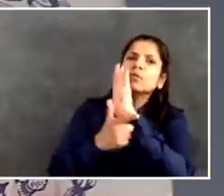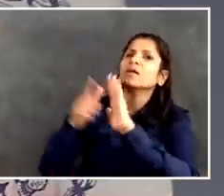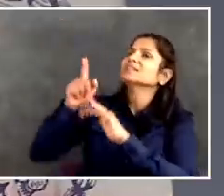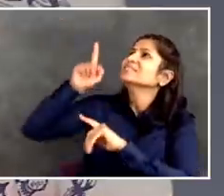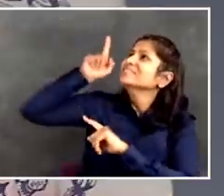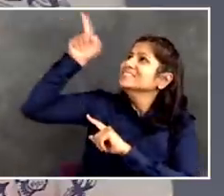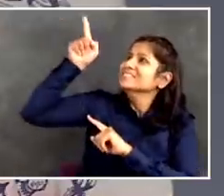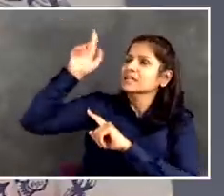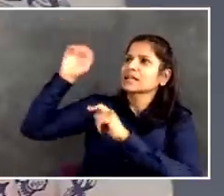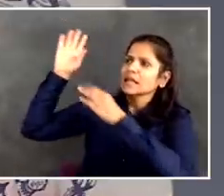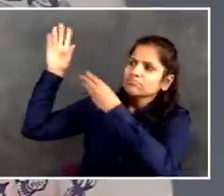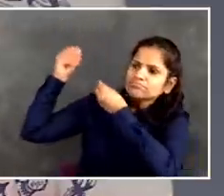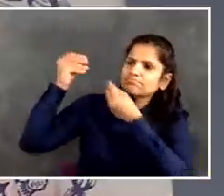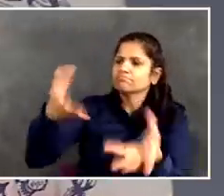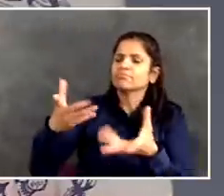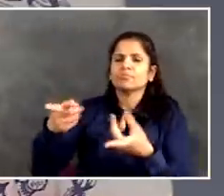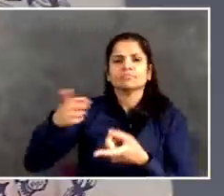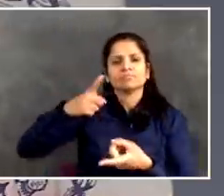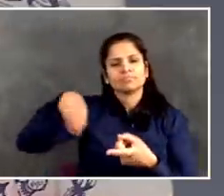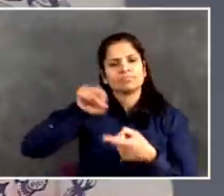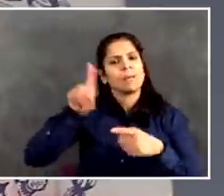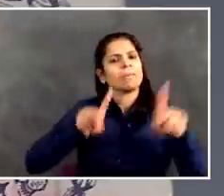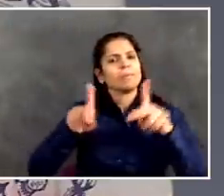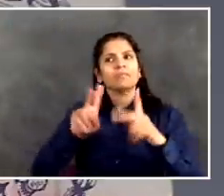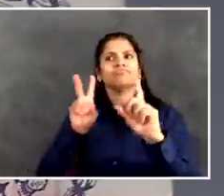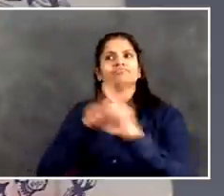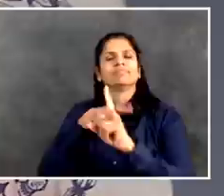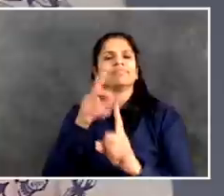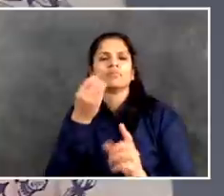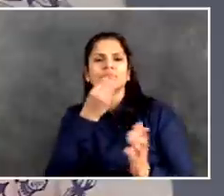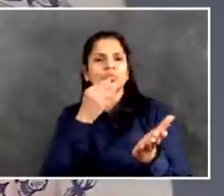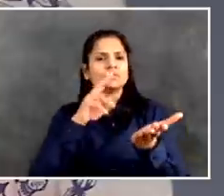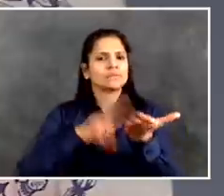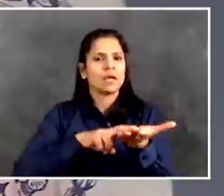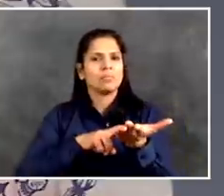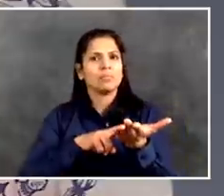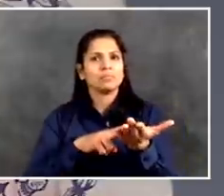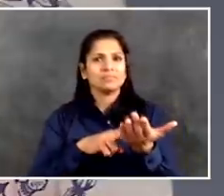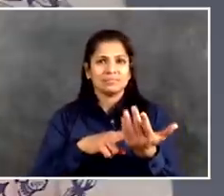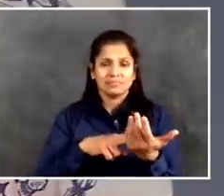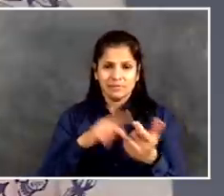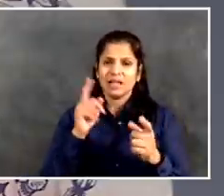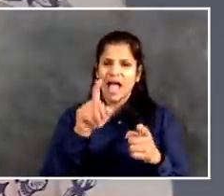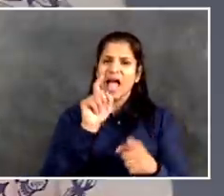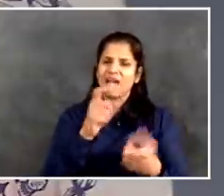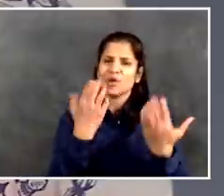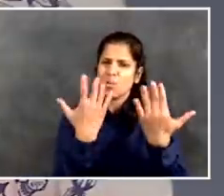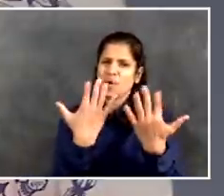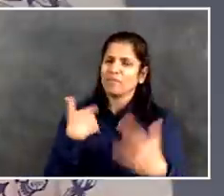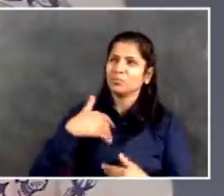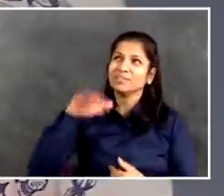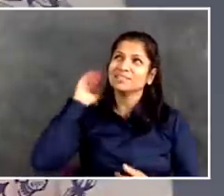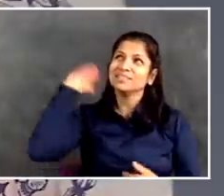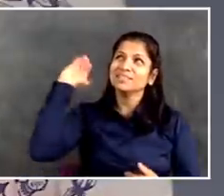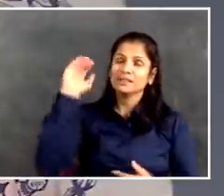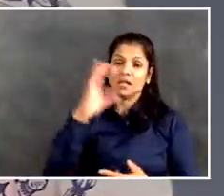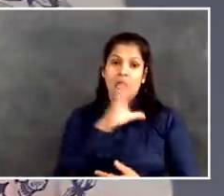Congress. To the best of my understanding, I don't think it can be done administratively. I think it requires congressional approval. We'll be back to you on that.